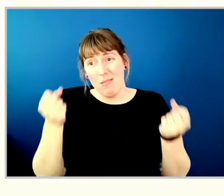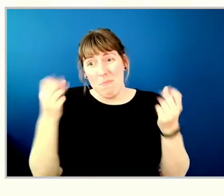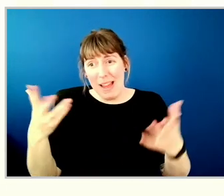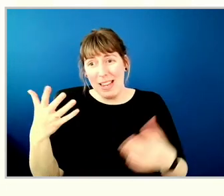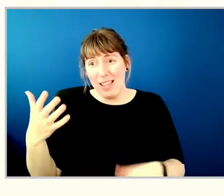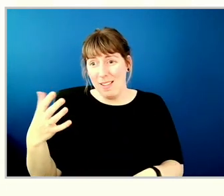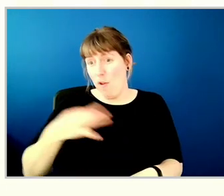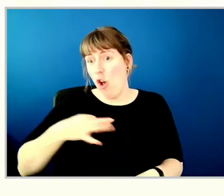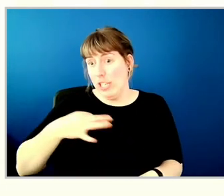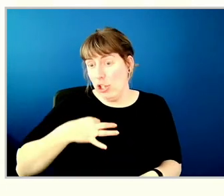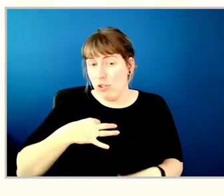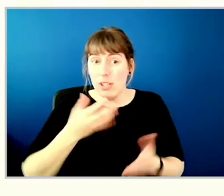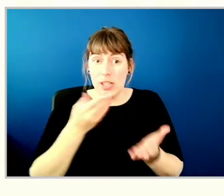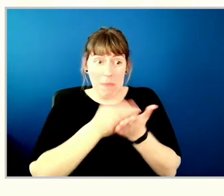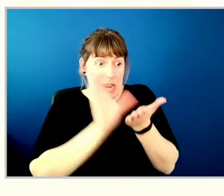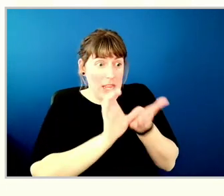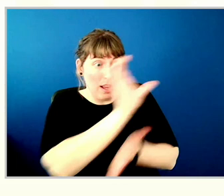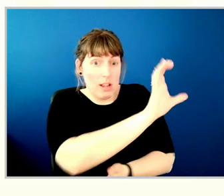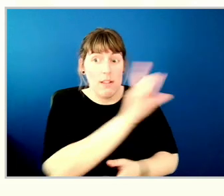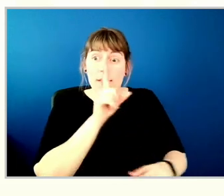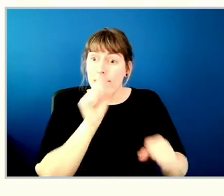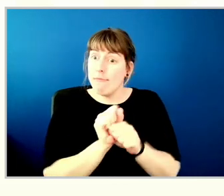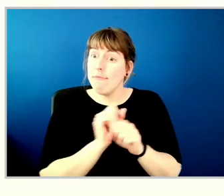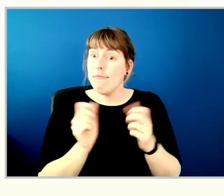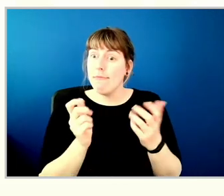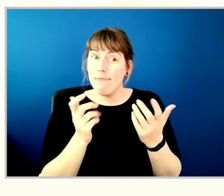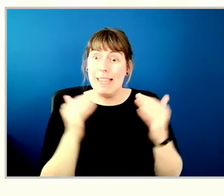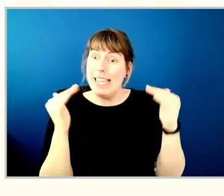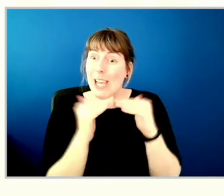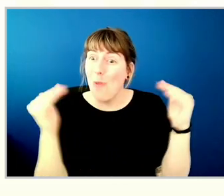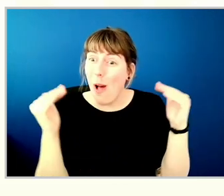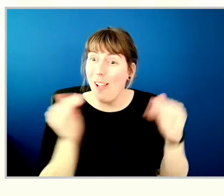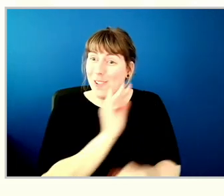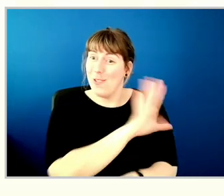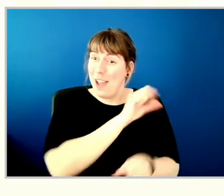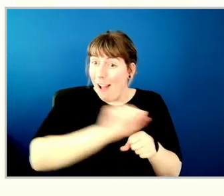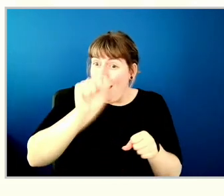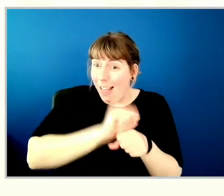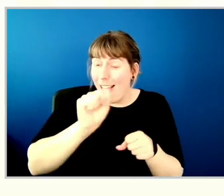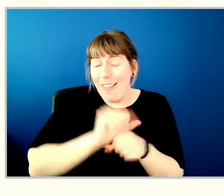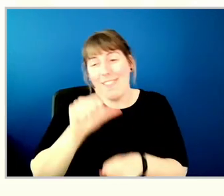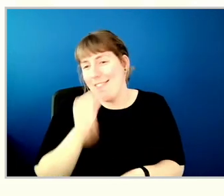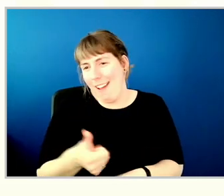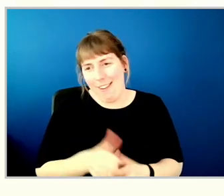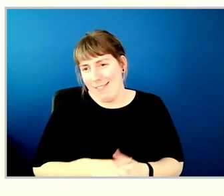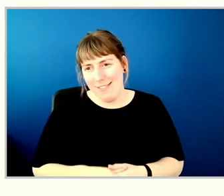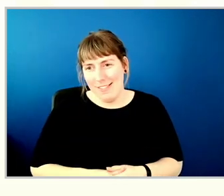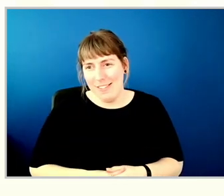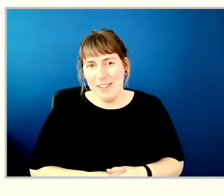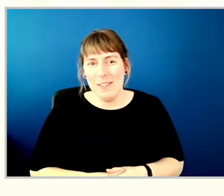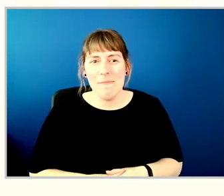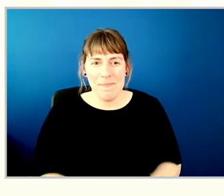compensation we're giving them in no way is, is equivocal to how much work they put in.